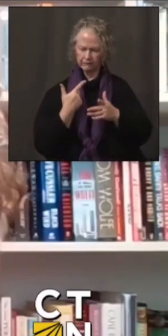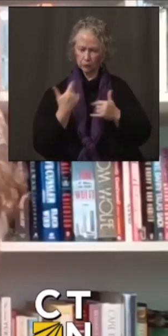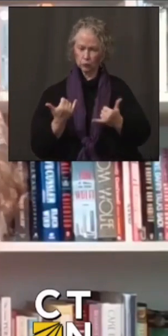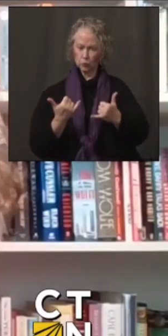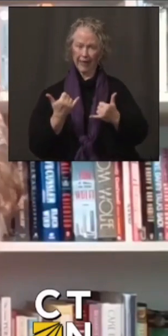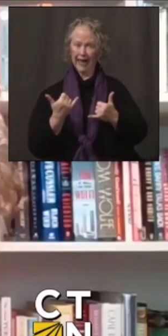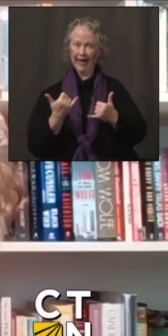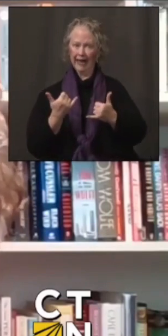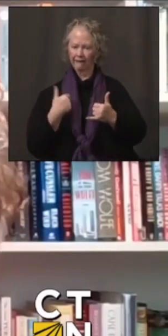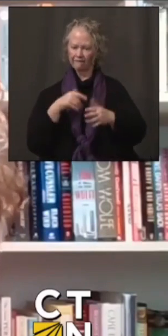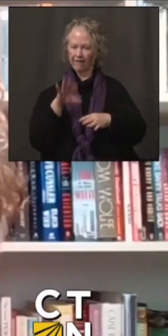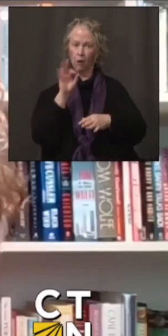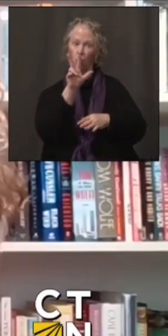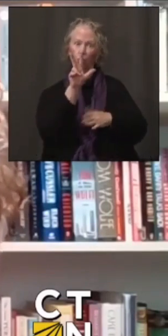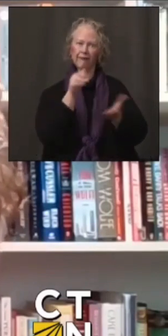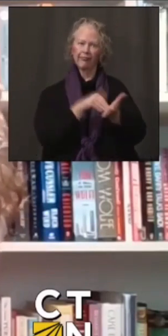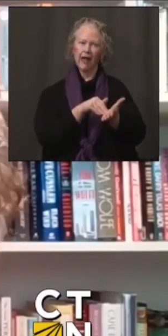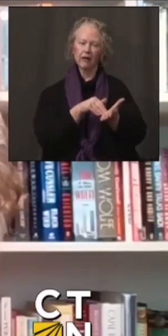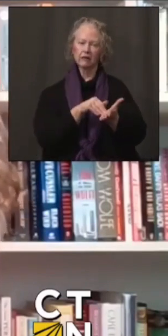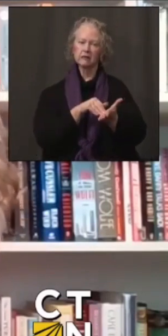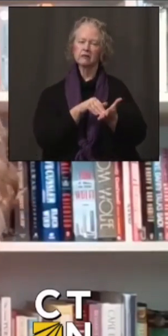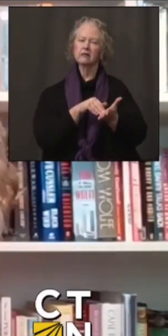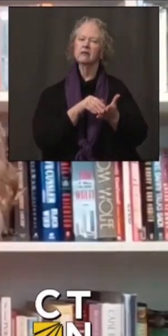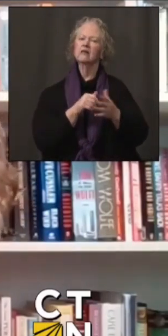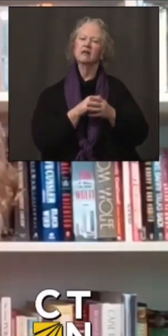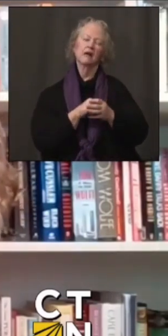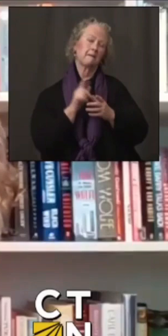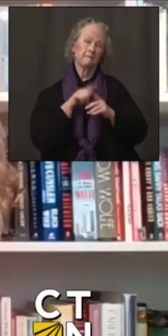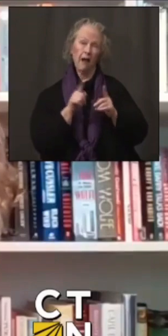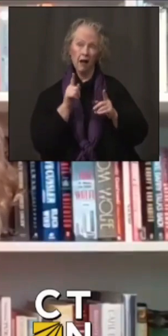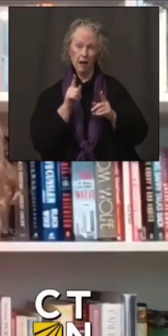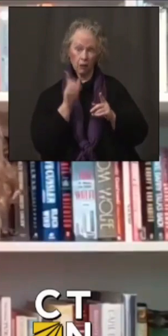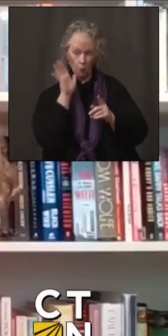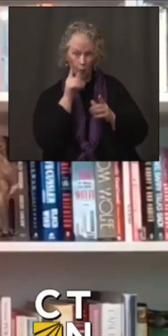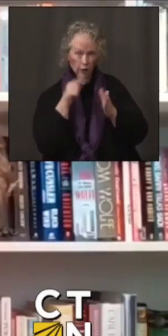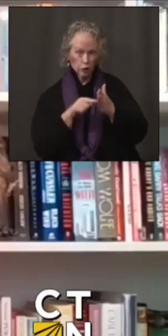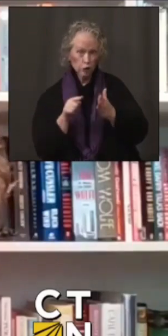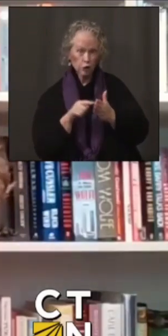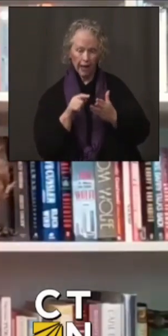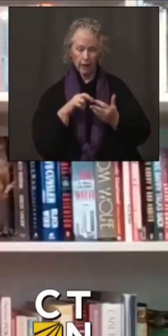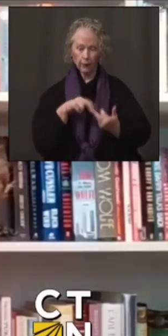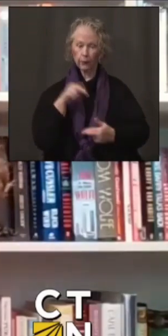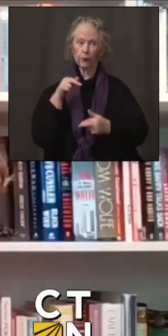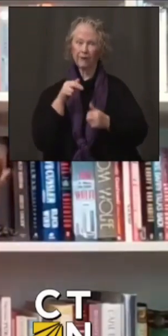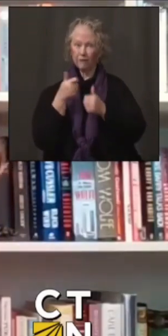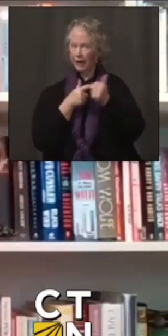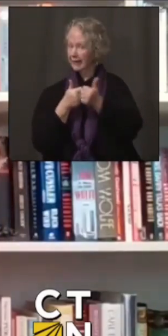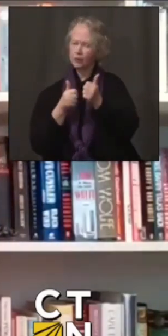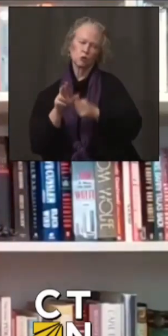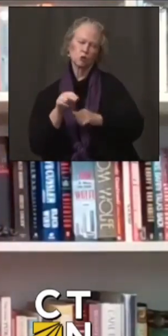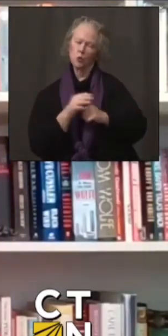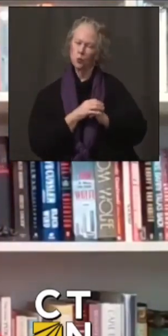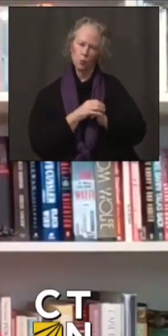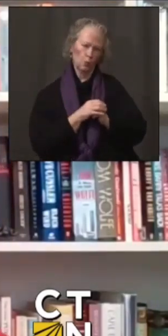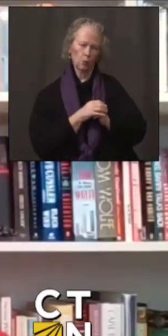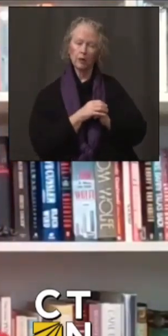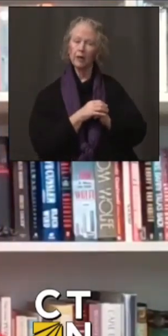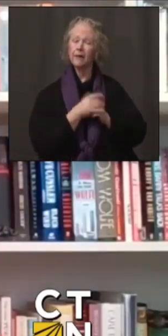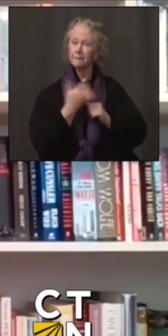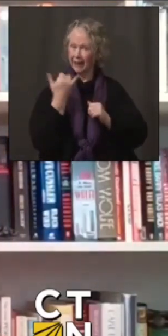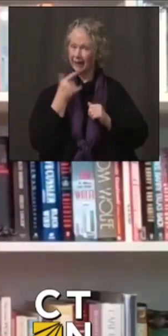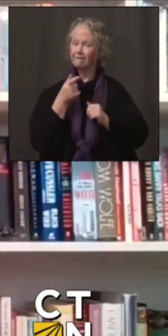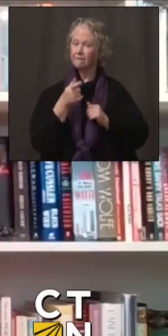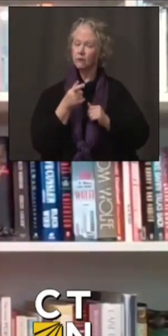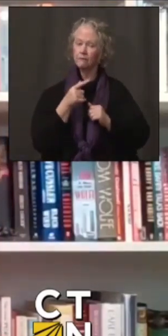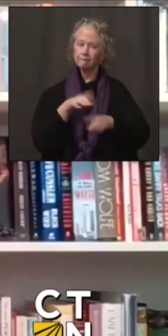today, for example. We won't be doing genomic sequencing on every single case. So as the governor mentioned, if you are diagnosed with